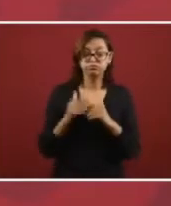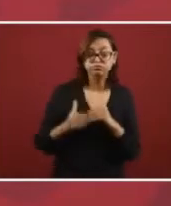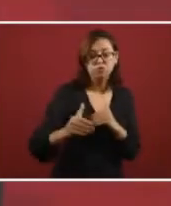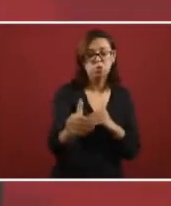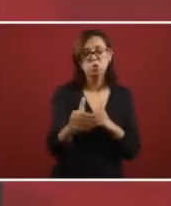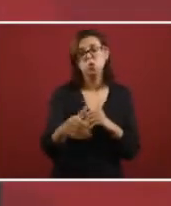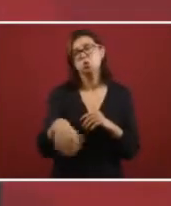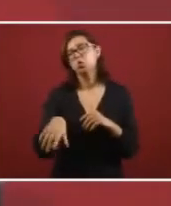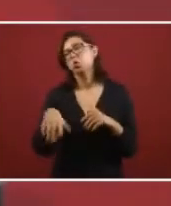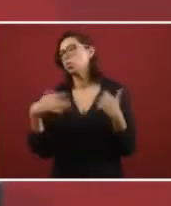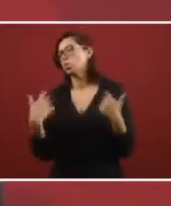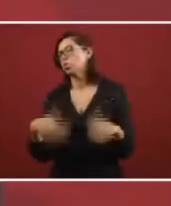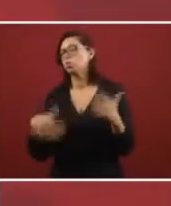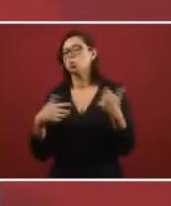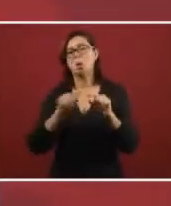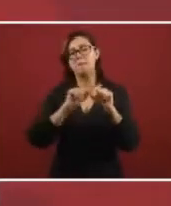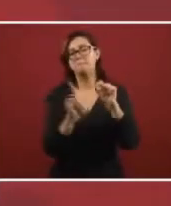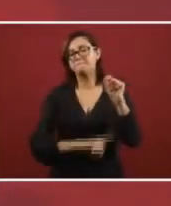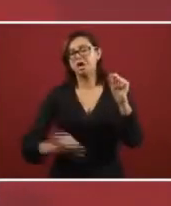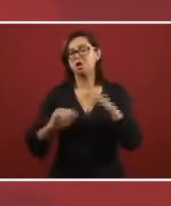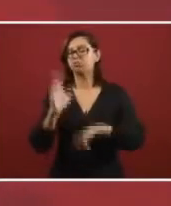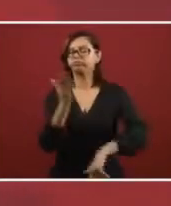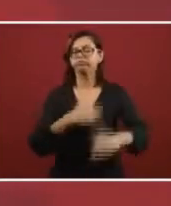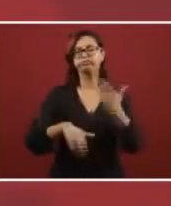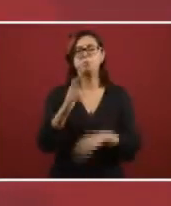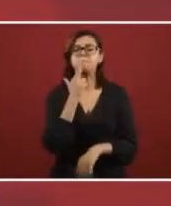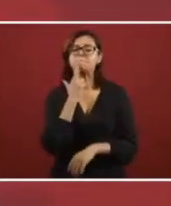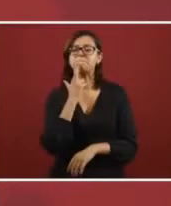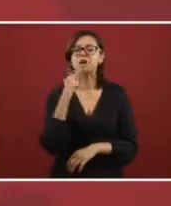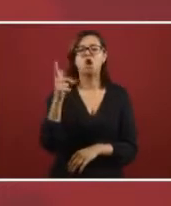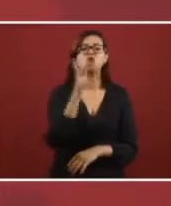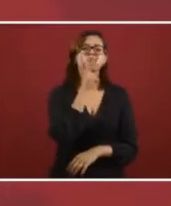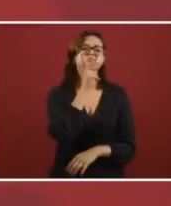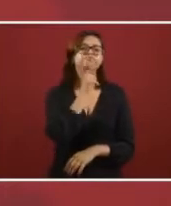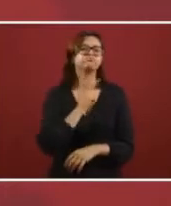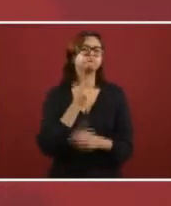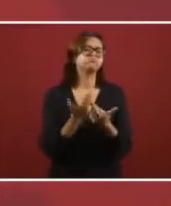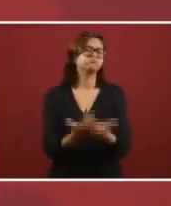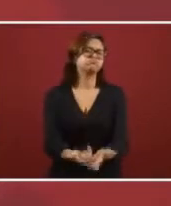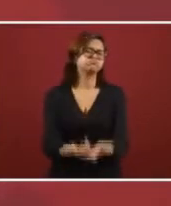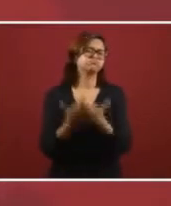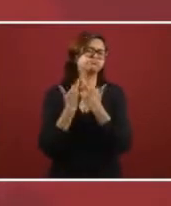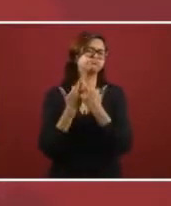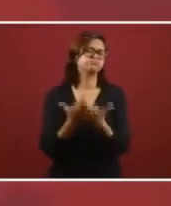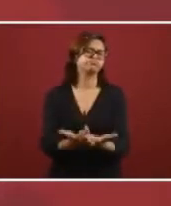would be much better off producing more petroleum